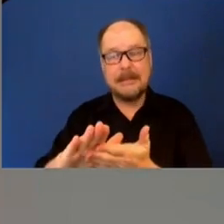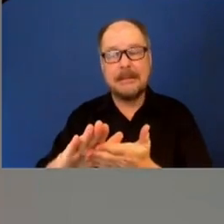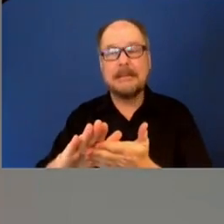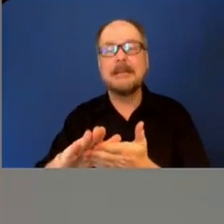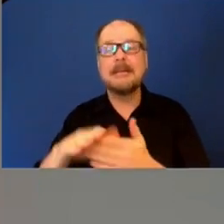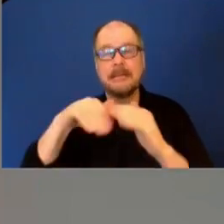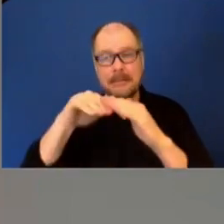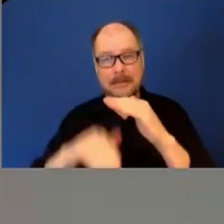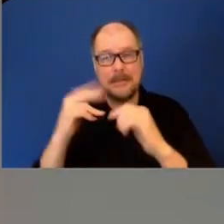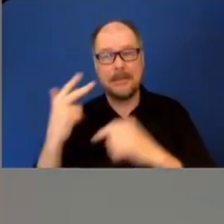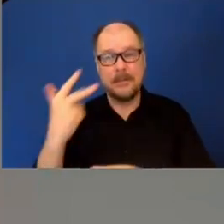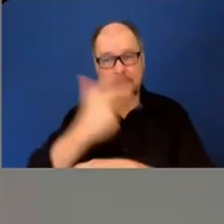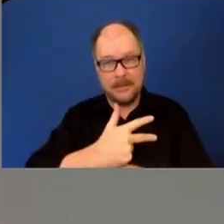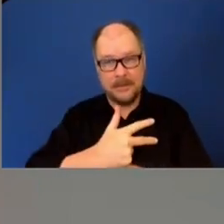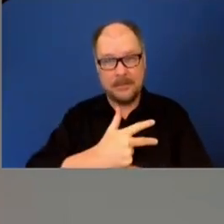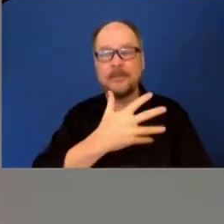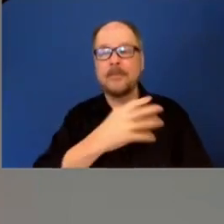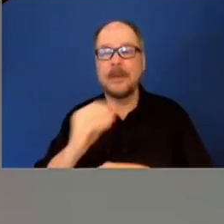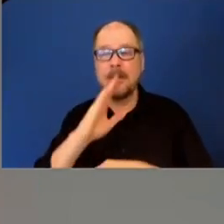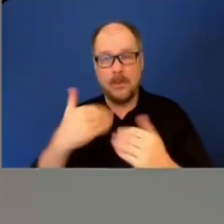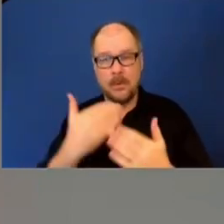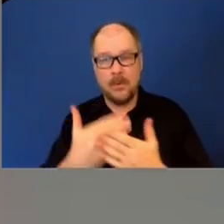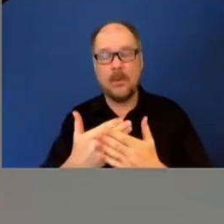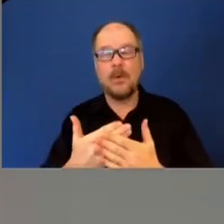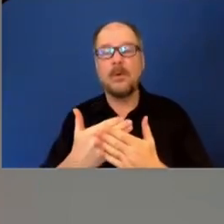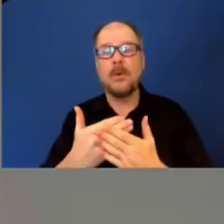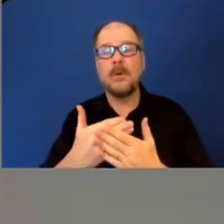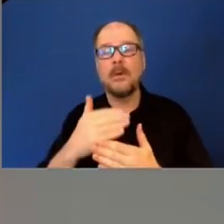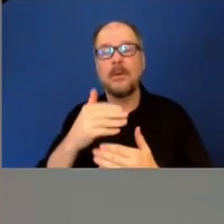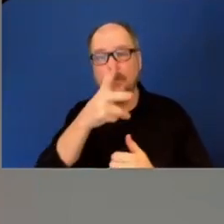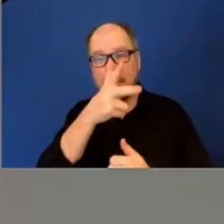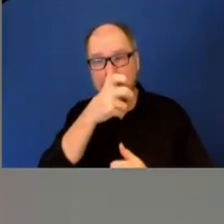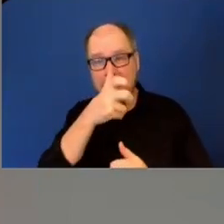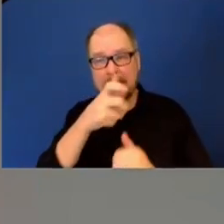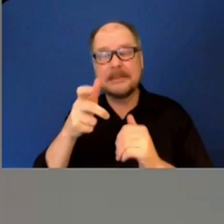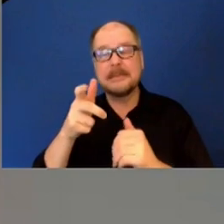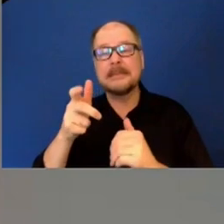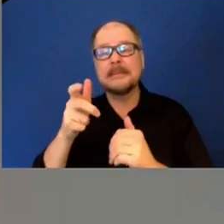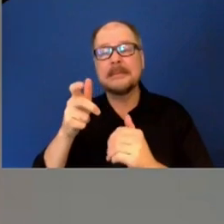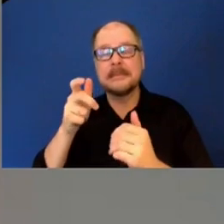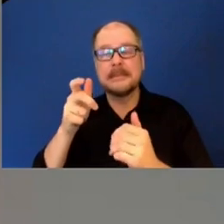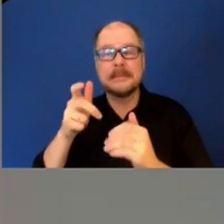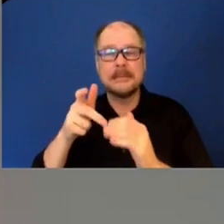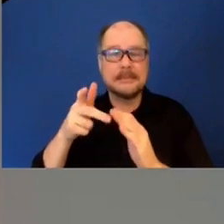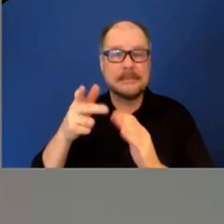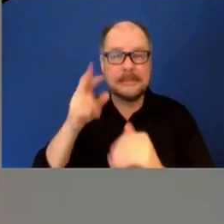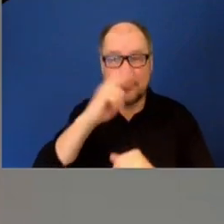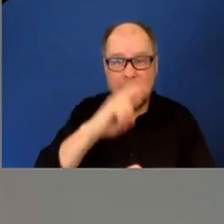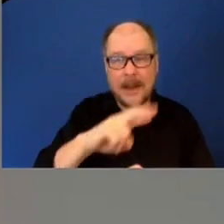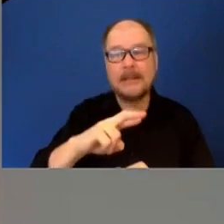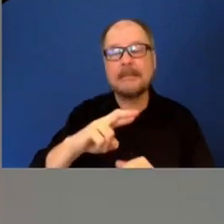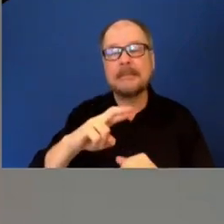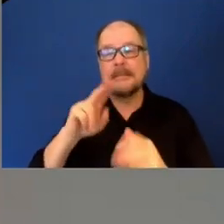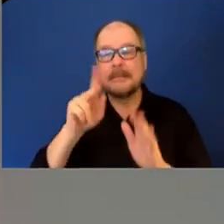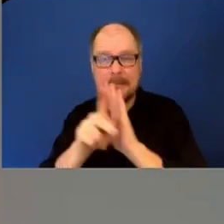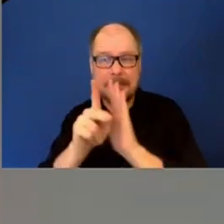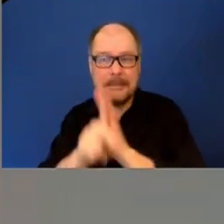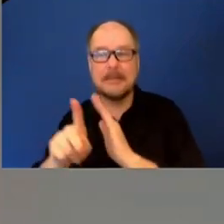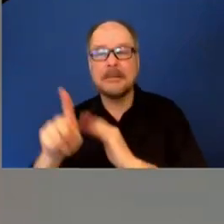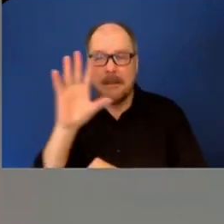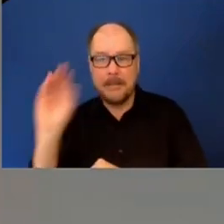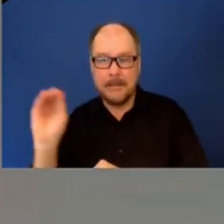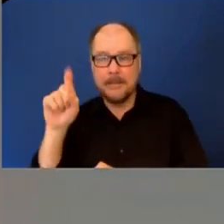hours and that pest control has been contacted and a contract is in place with a plan